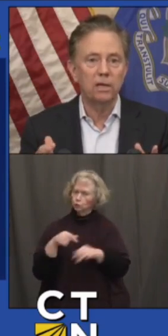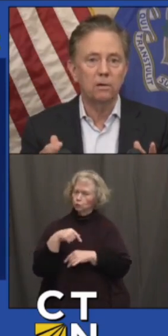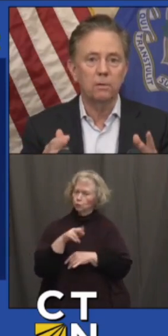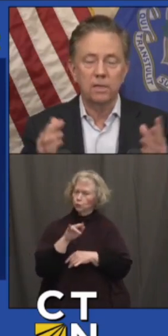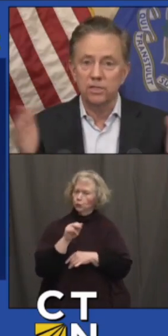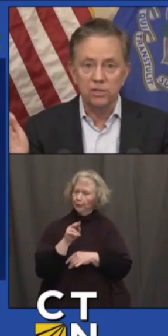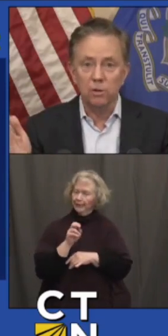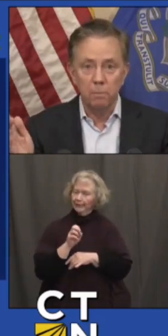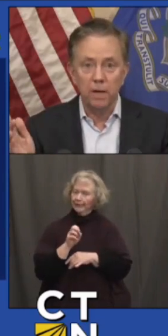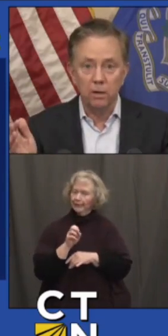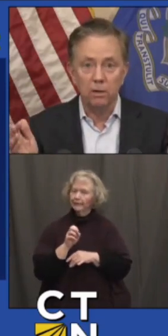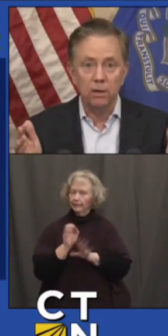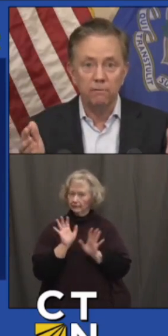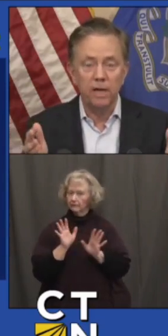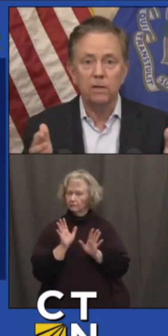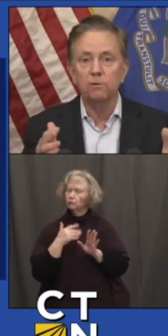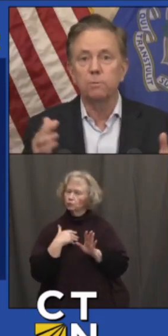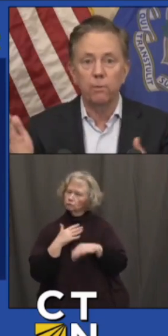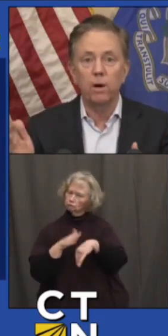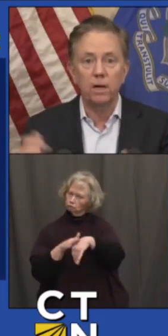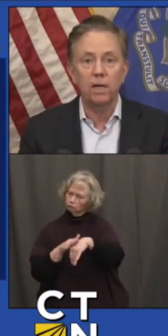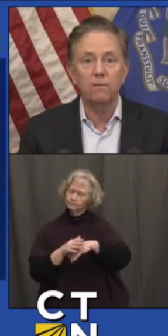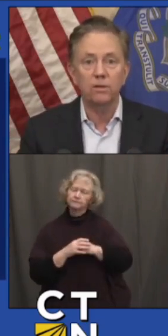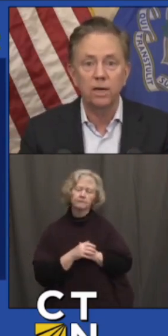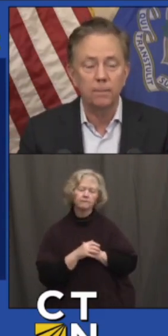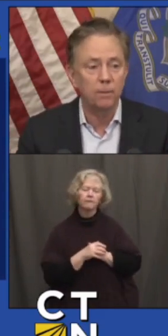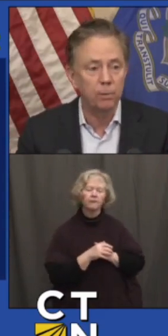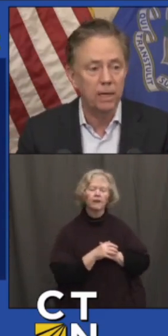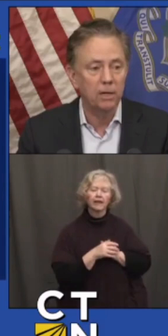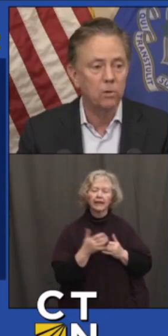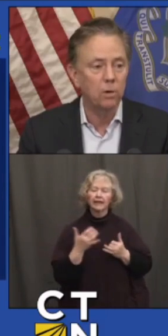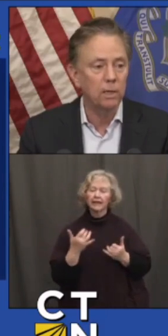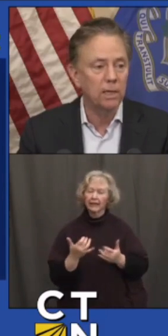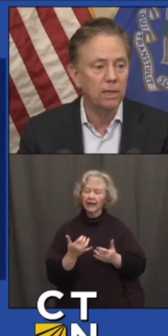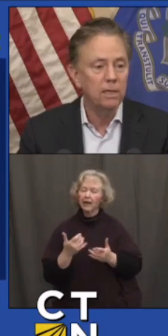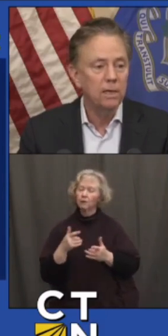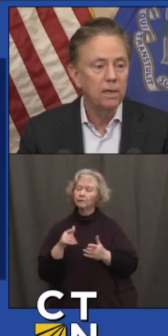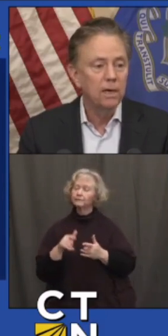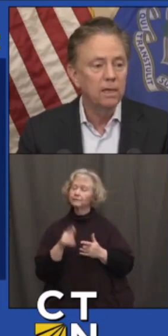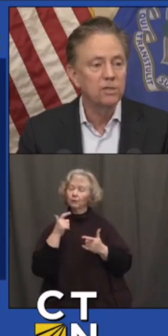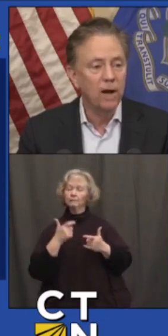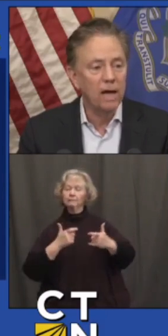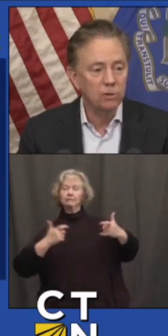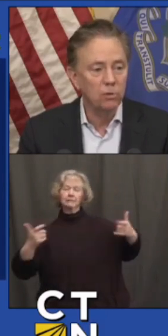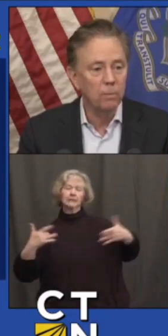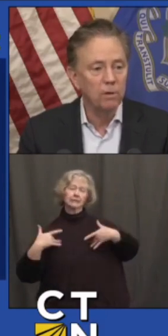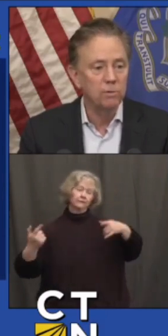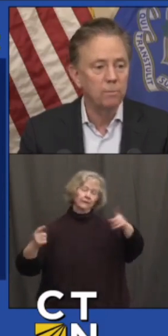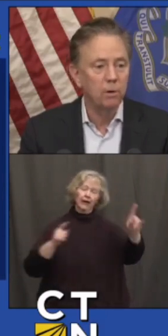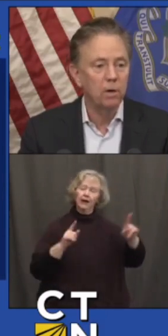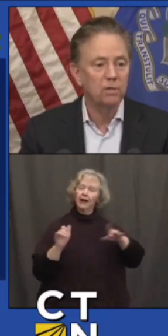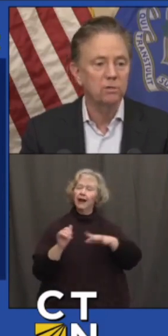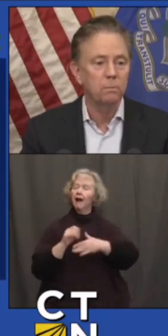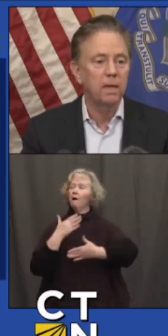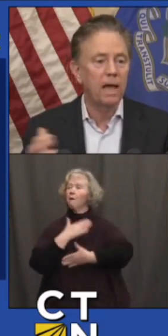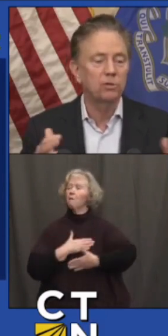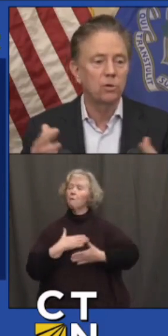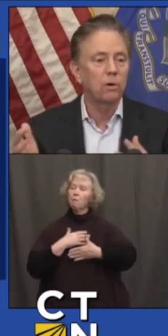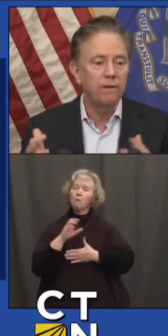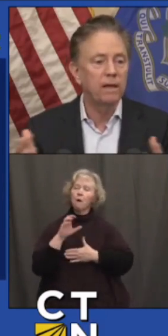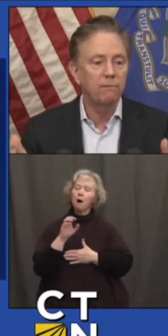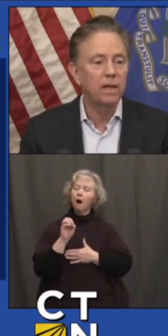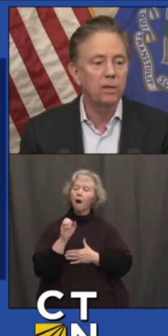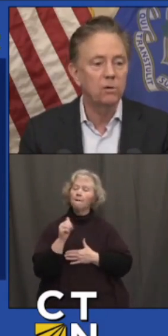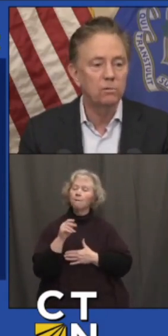weeks later, because these are bigger venues, but we wanted to give you time to plan accordingly. These are outdoor amusement parks, big